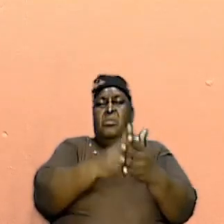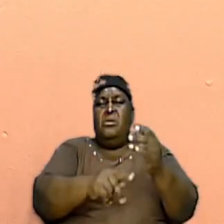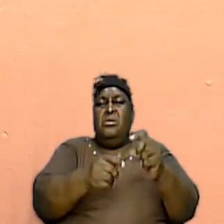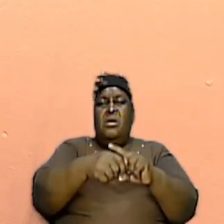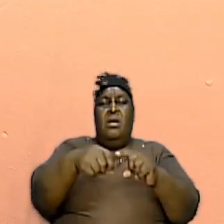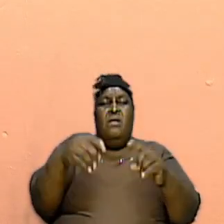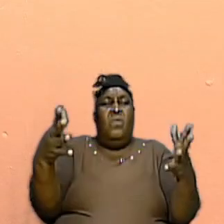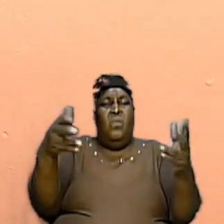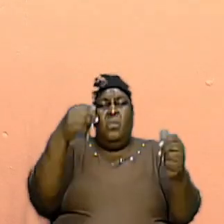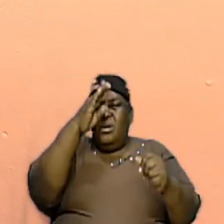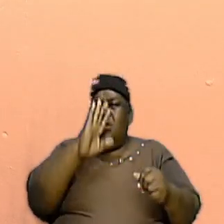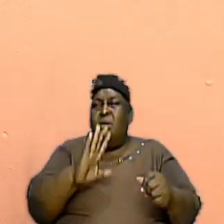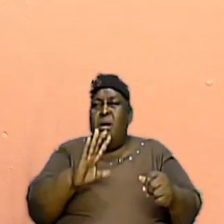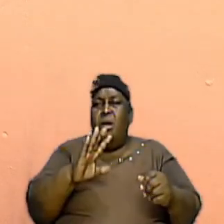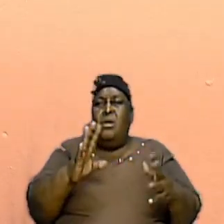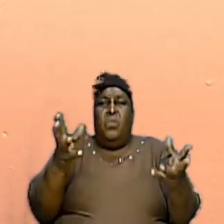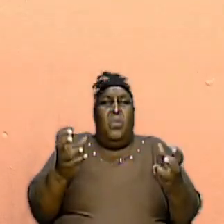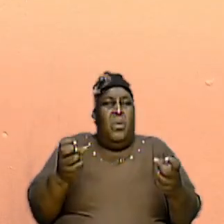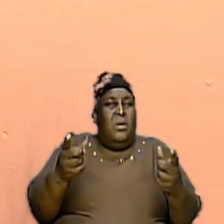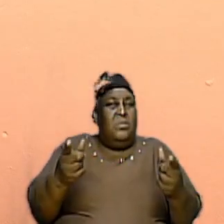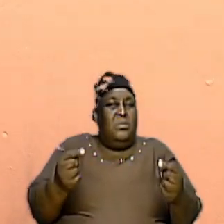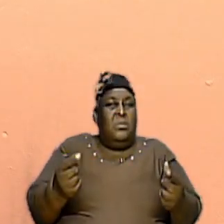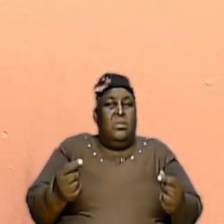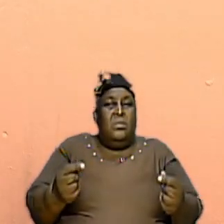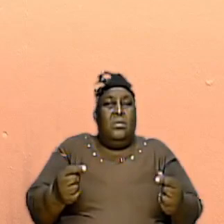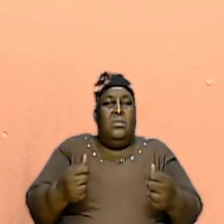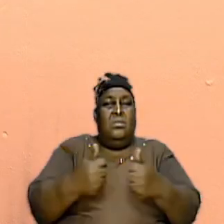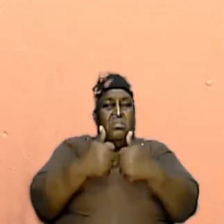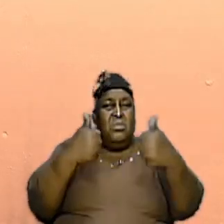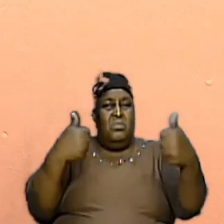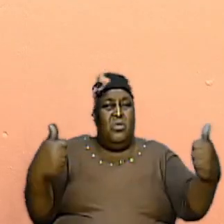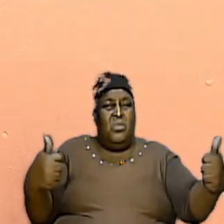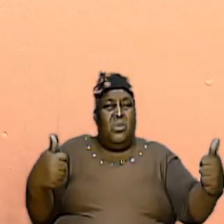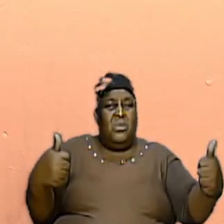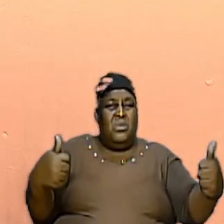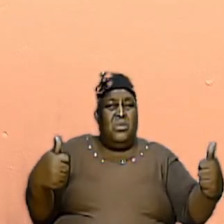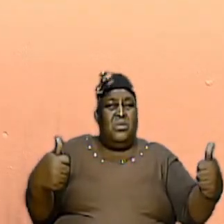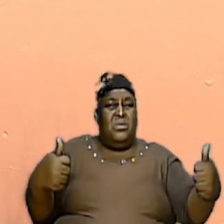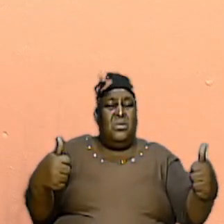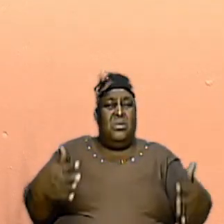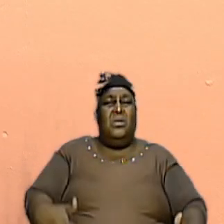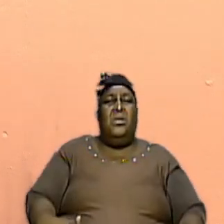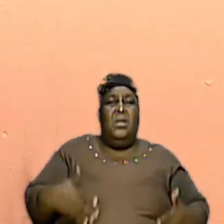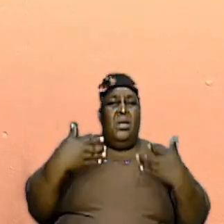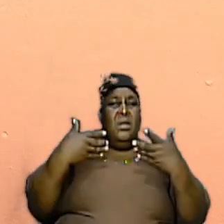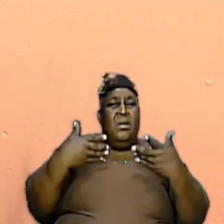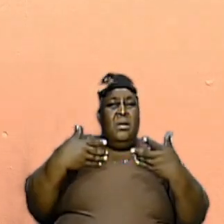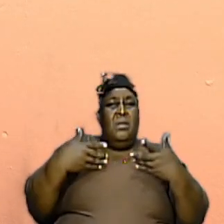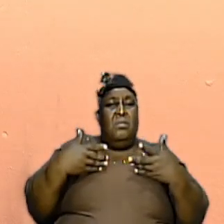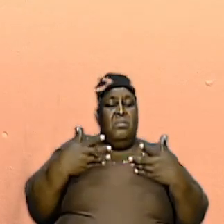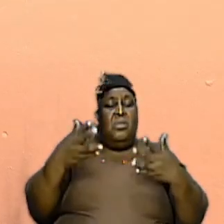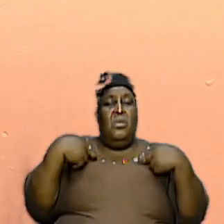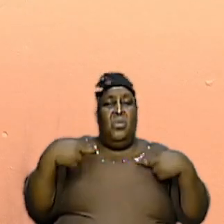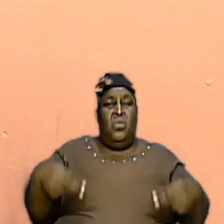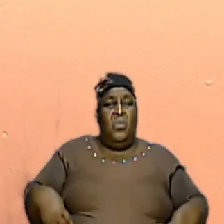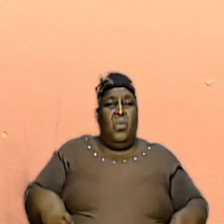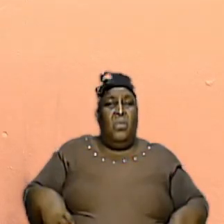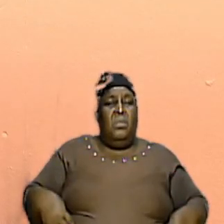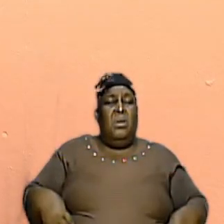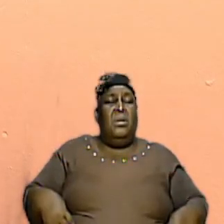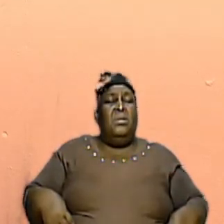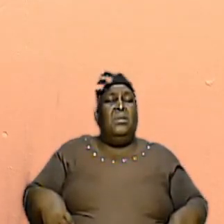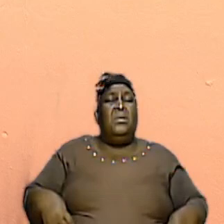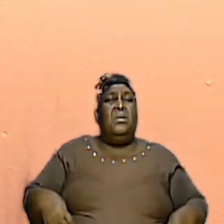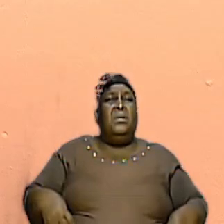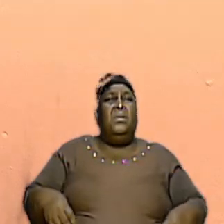of them to do as a part of their separation process. Mark you, they are human beings. They are a part of